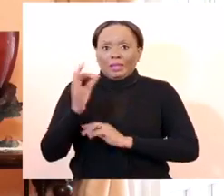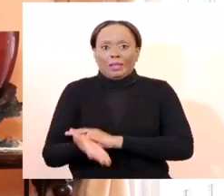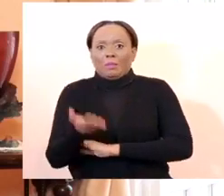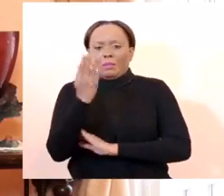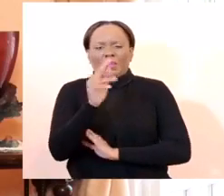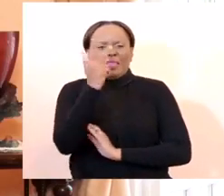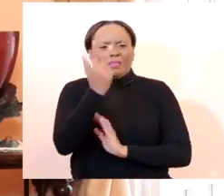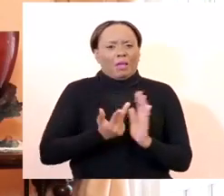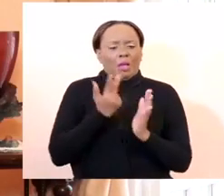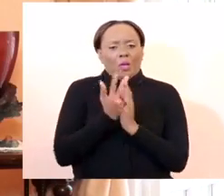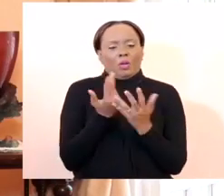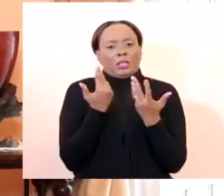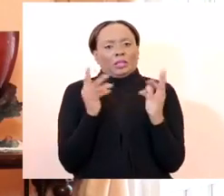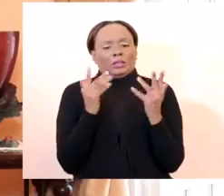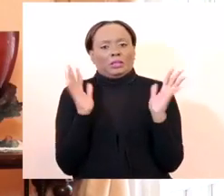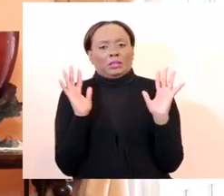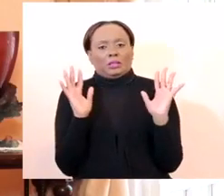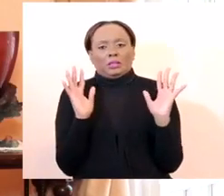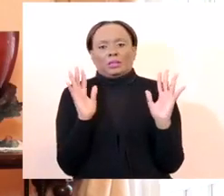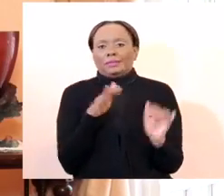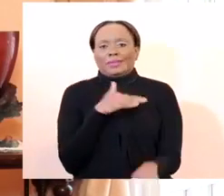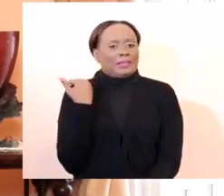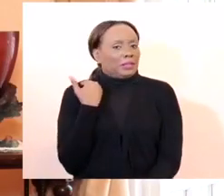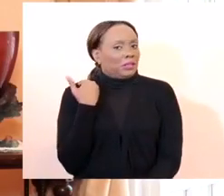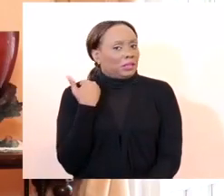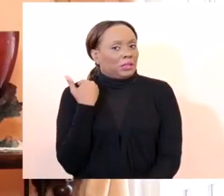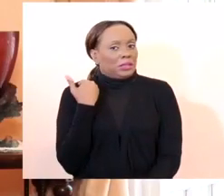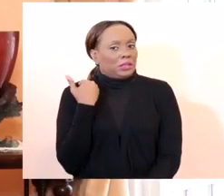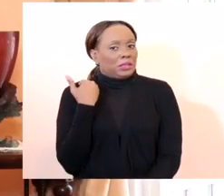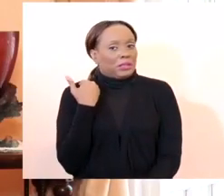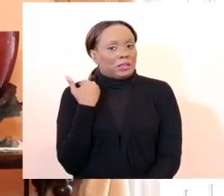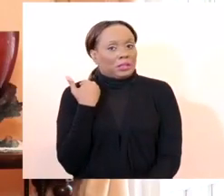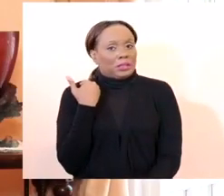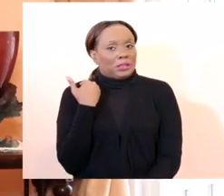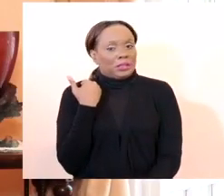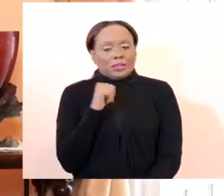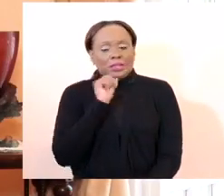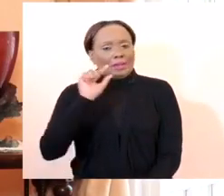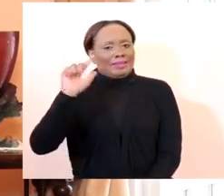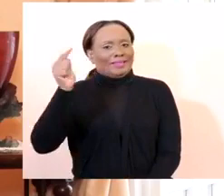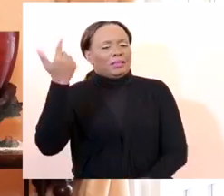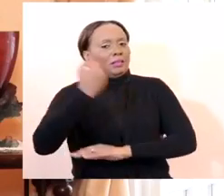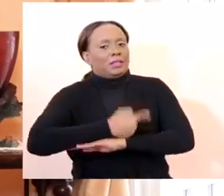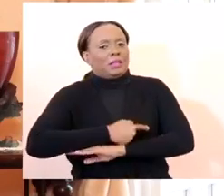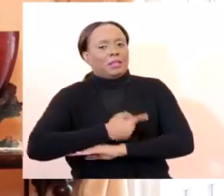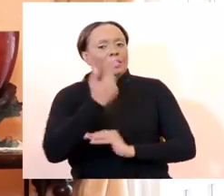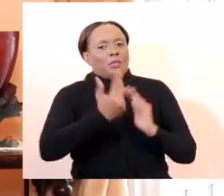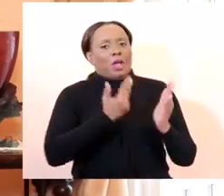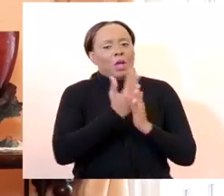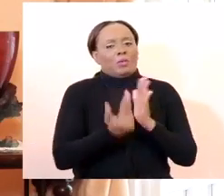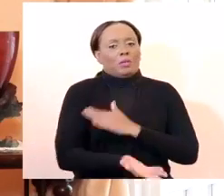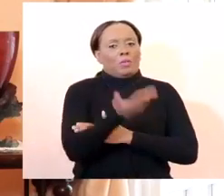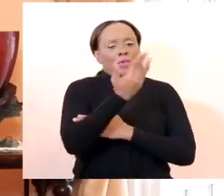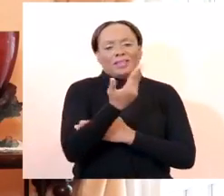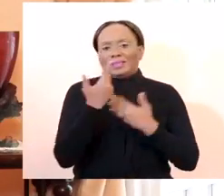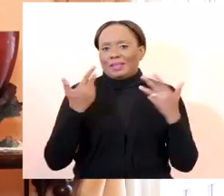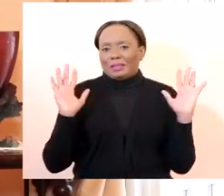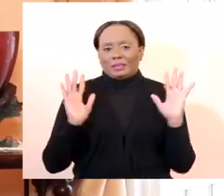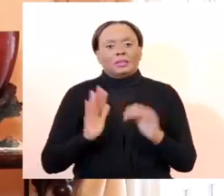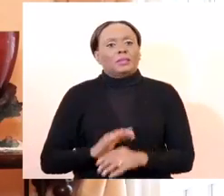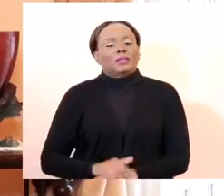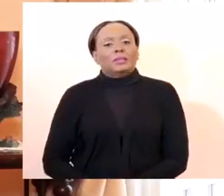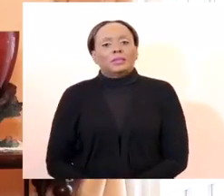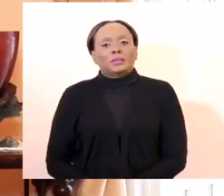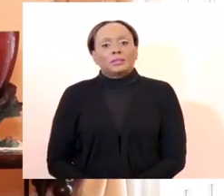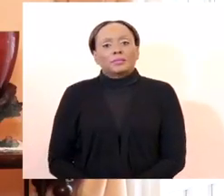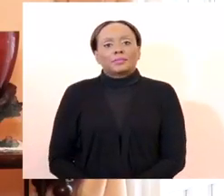that's all. There's no second set later in the day. Many Barbadians though, want